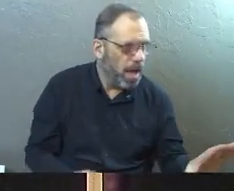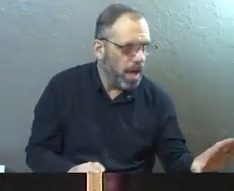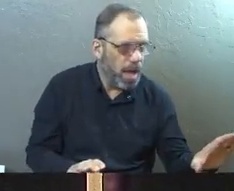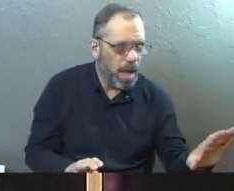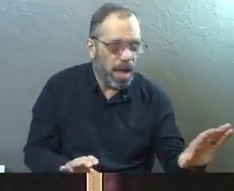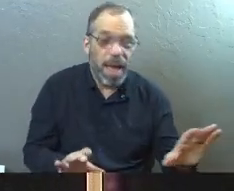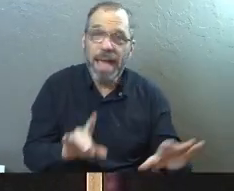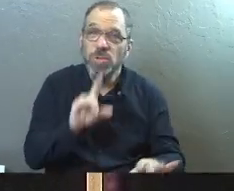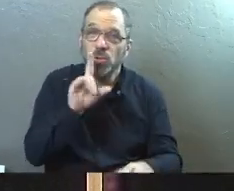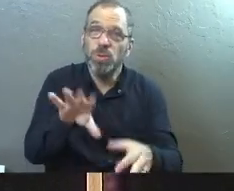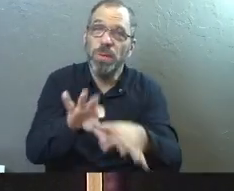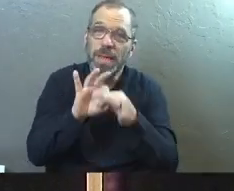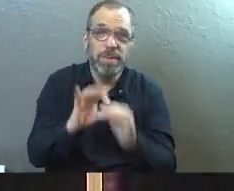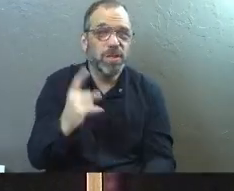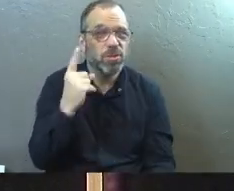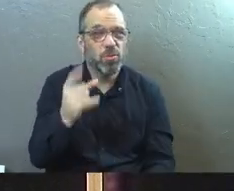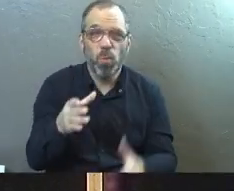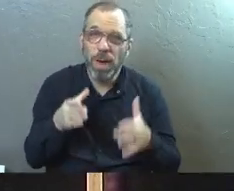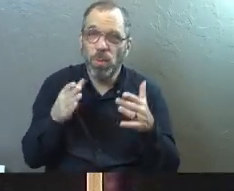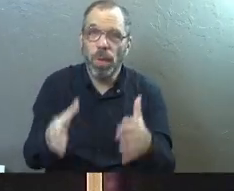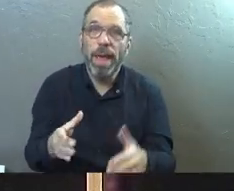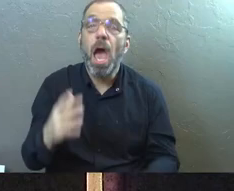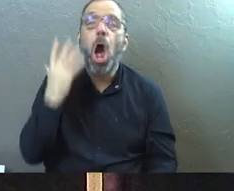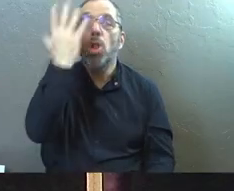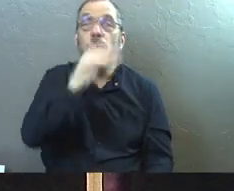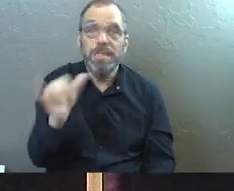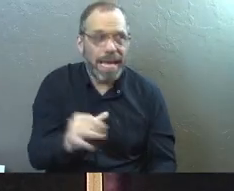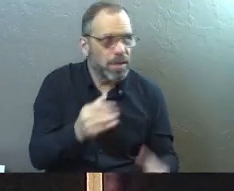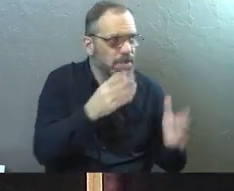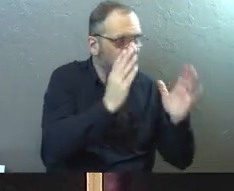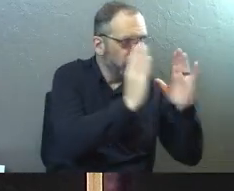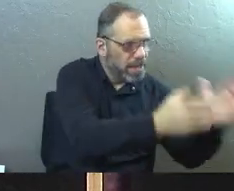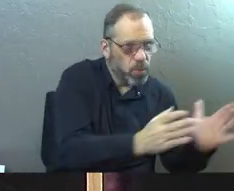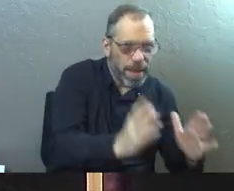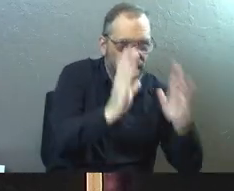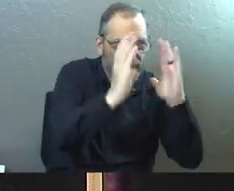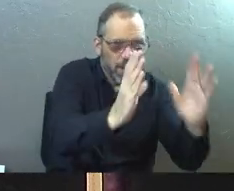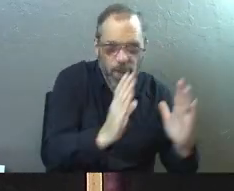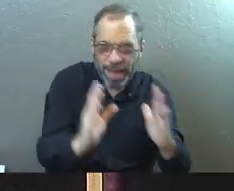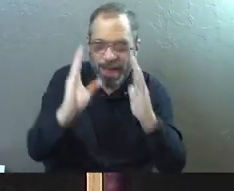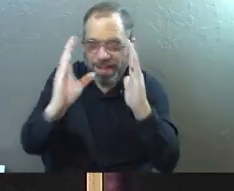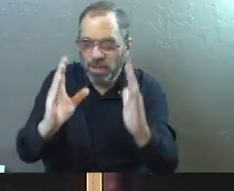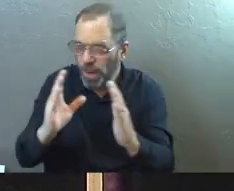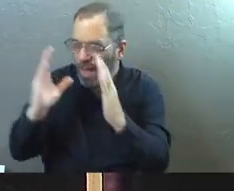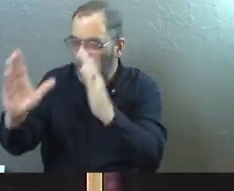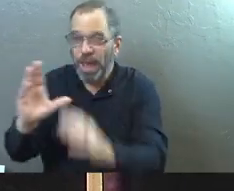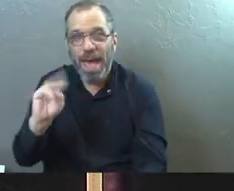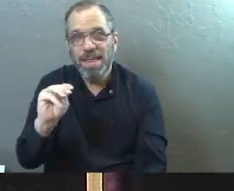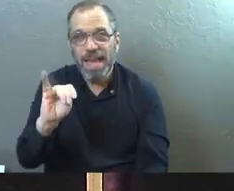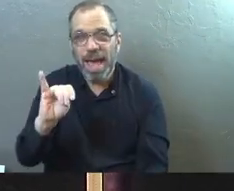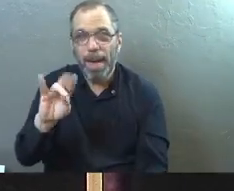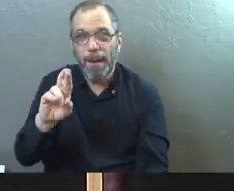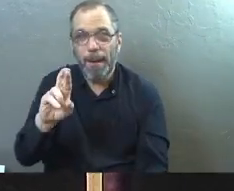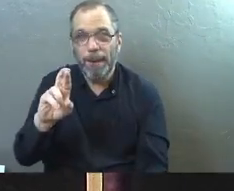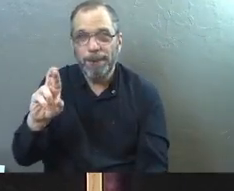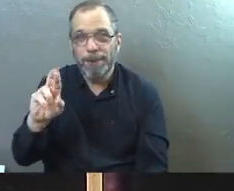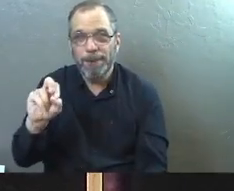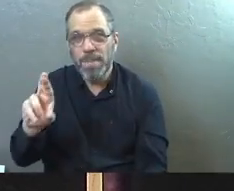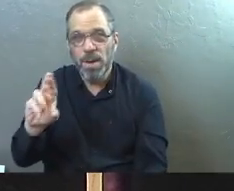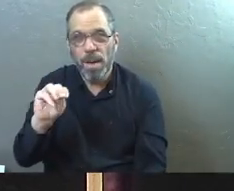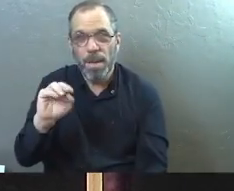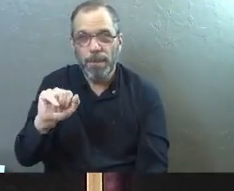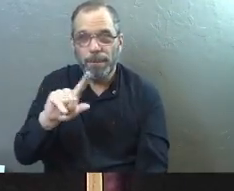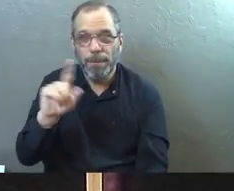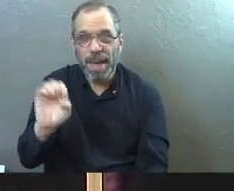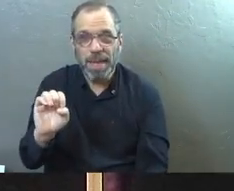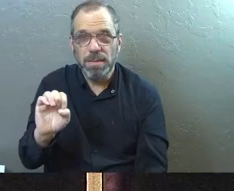And this is true with our relationship with God. God has set the way. He has laid the path before you and said, here's where you need to go. And is God